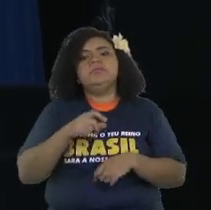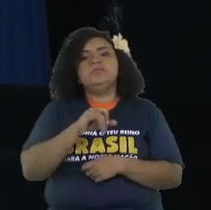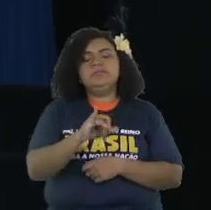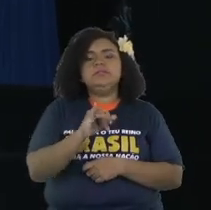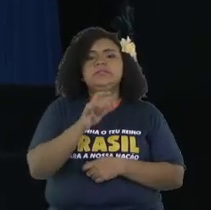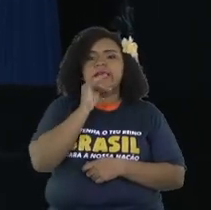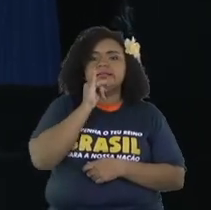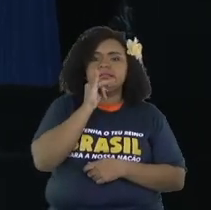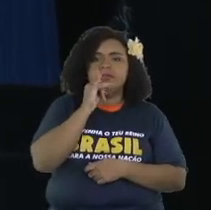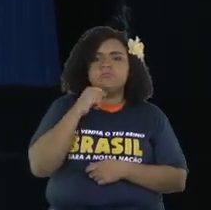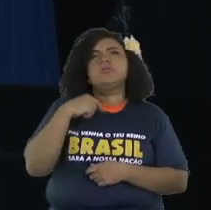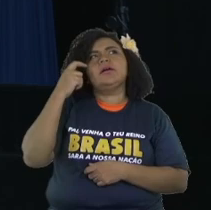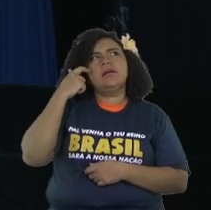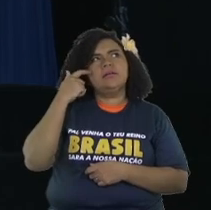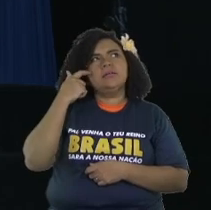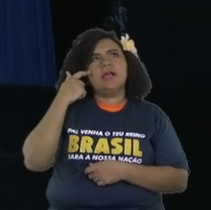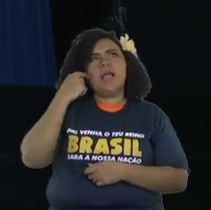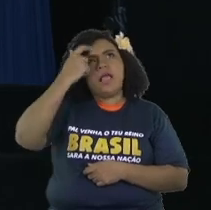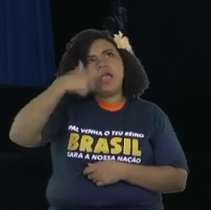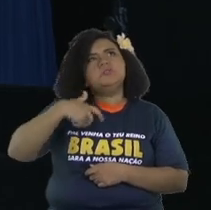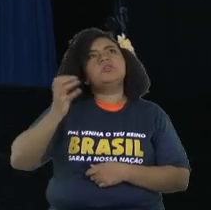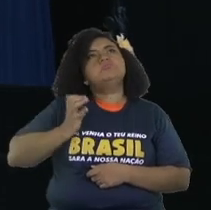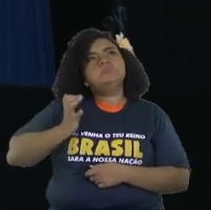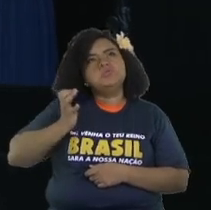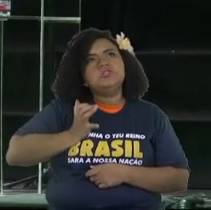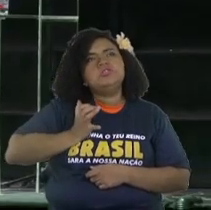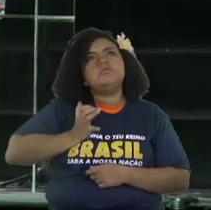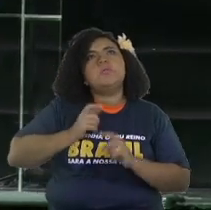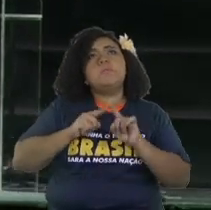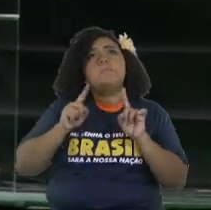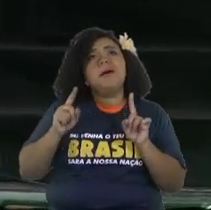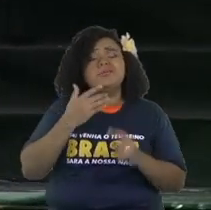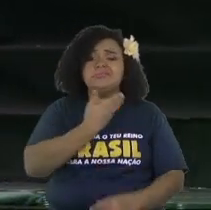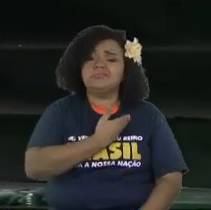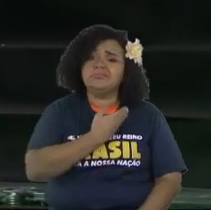Does that matter if you have money and have nobody that likes you?